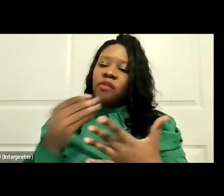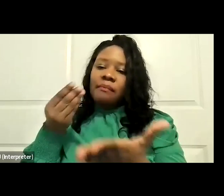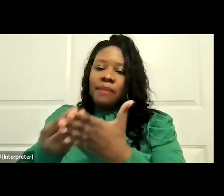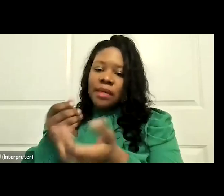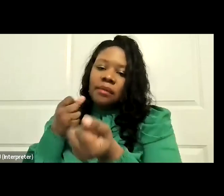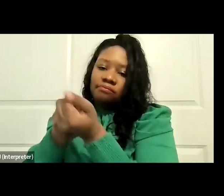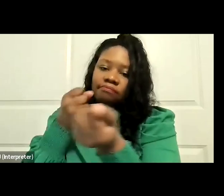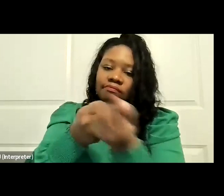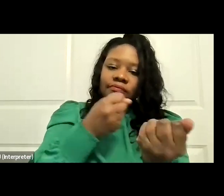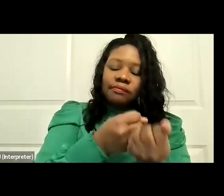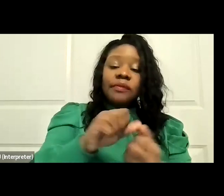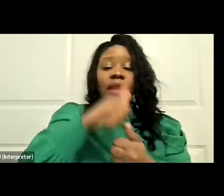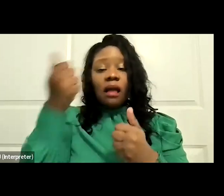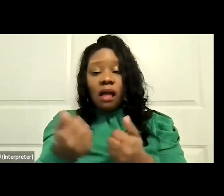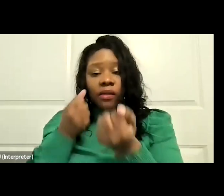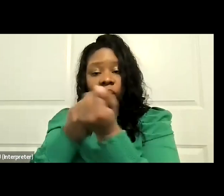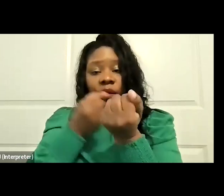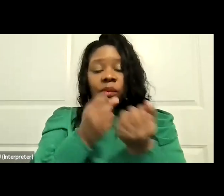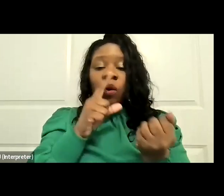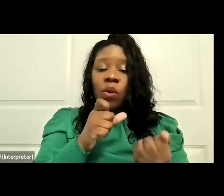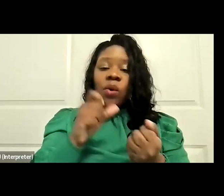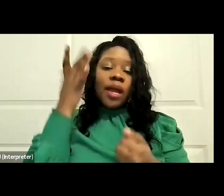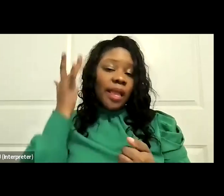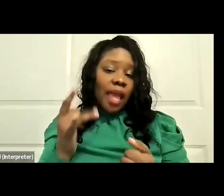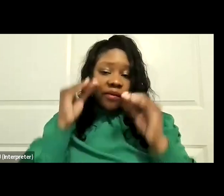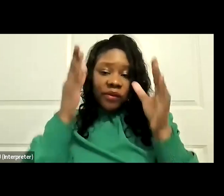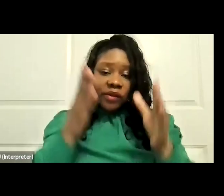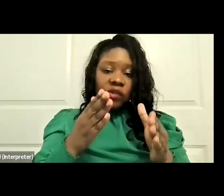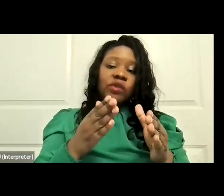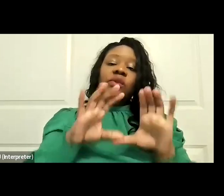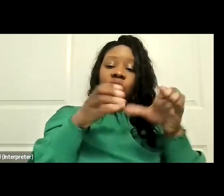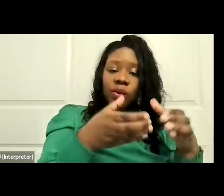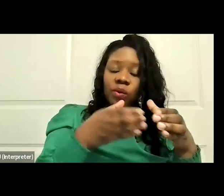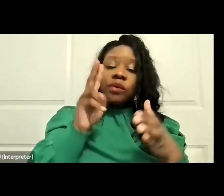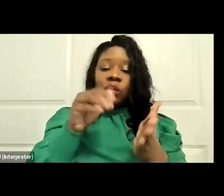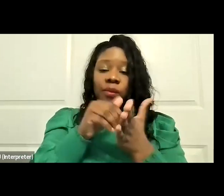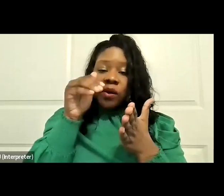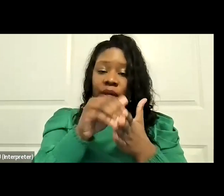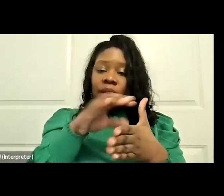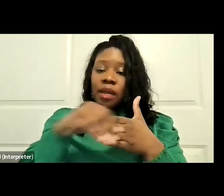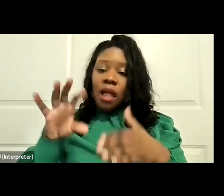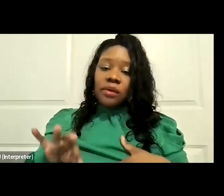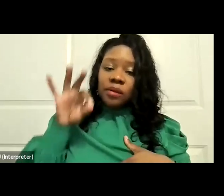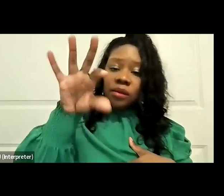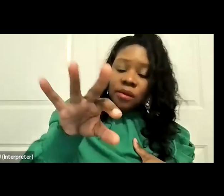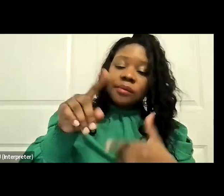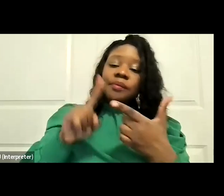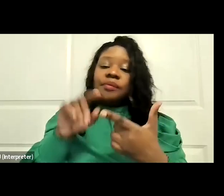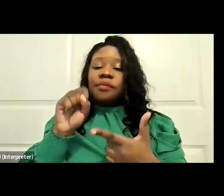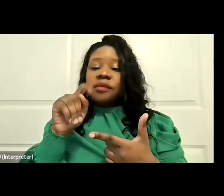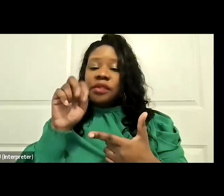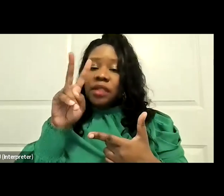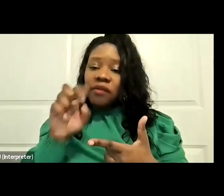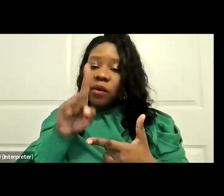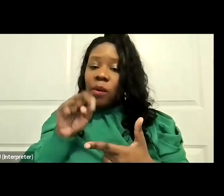contributors included the California Teacher Association at $2 million, Stephen Ballmer at $1.5 million, Fender